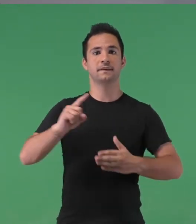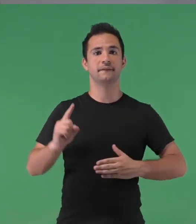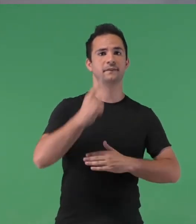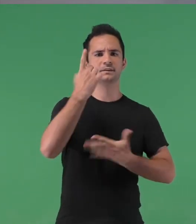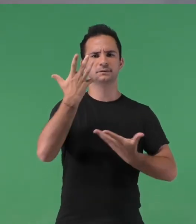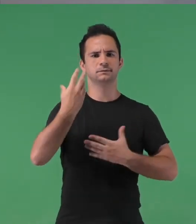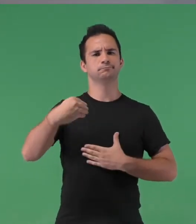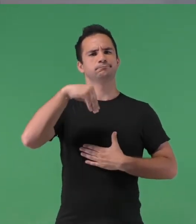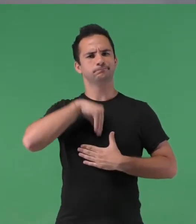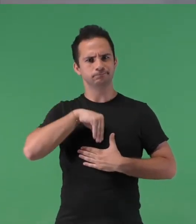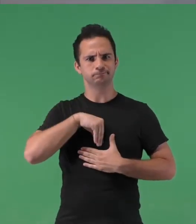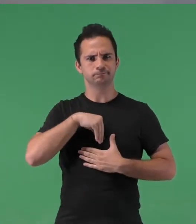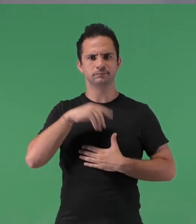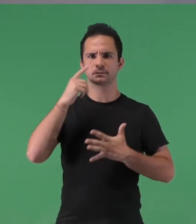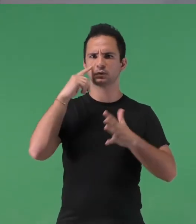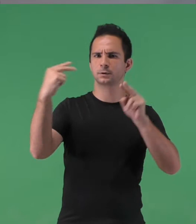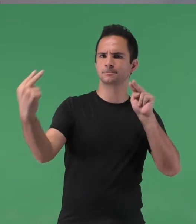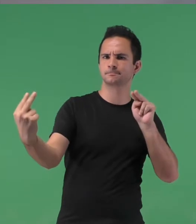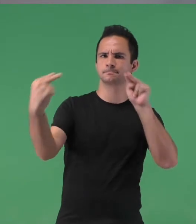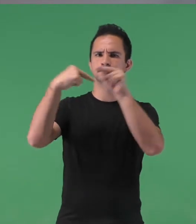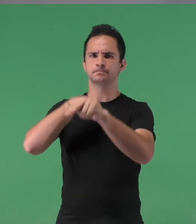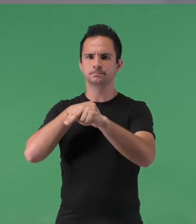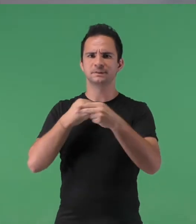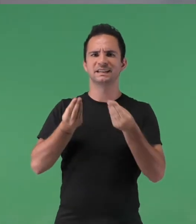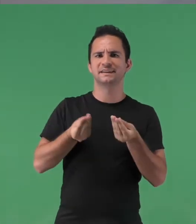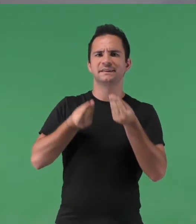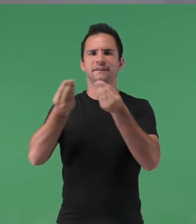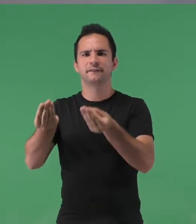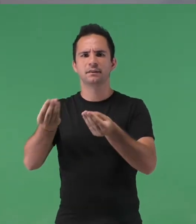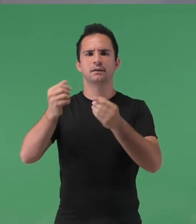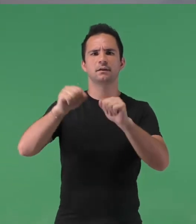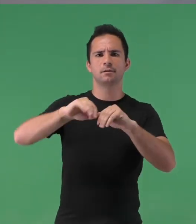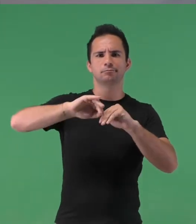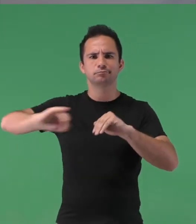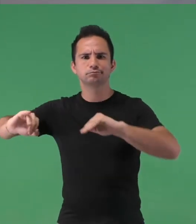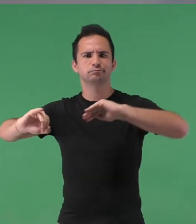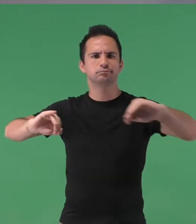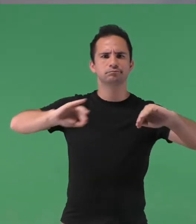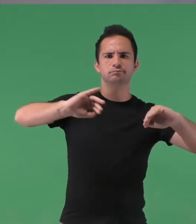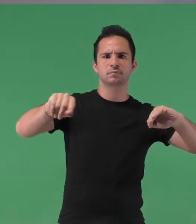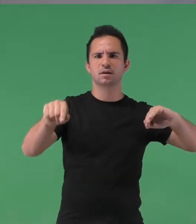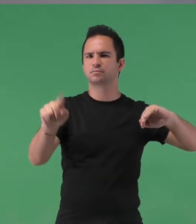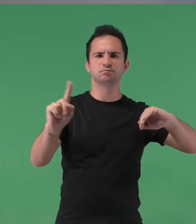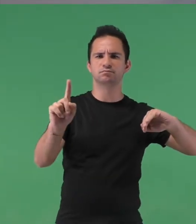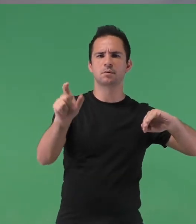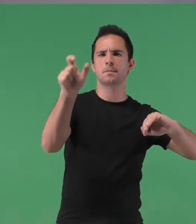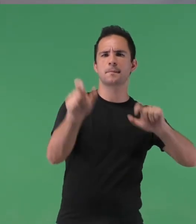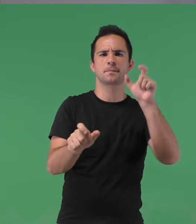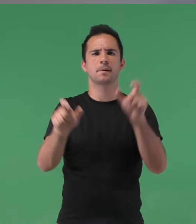First, society's lack of awareness and empathy that led to the marginalization of people with disabilities. Second, the